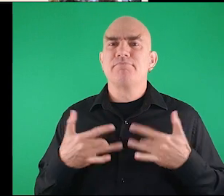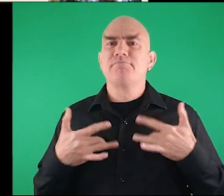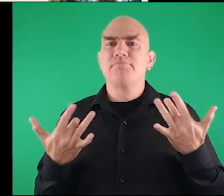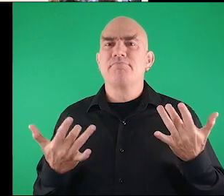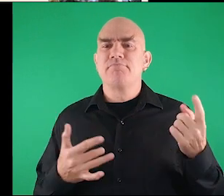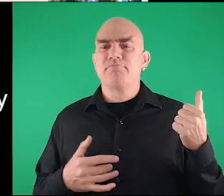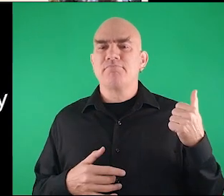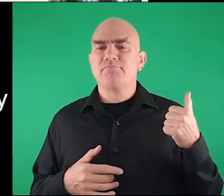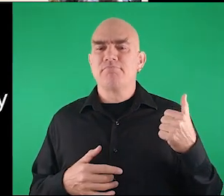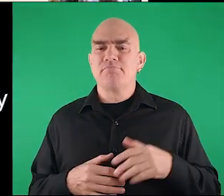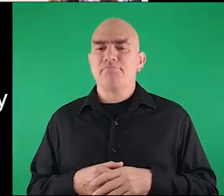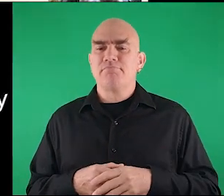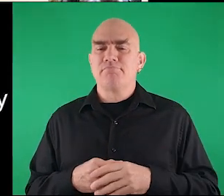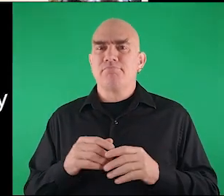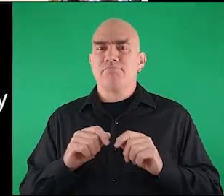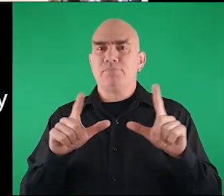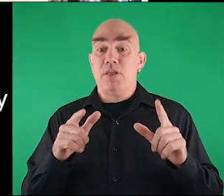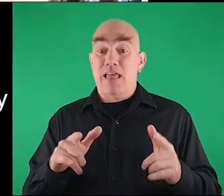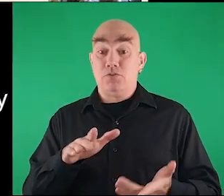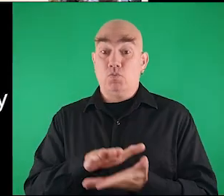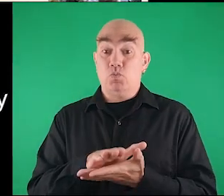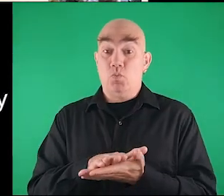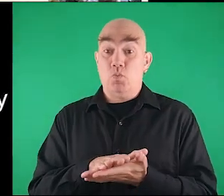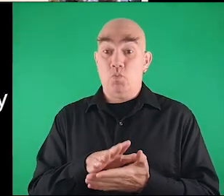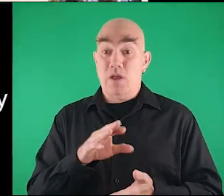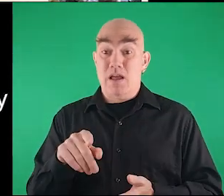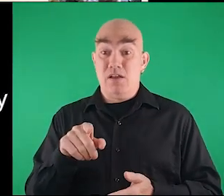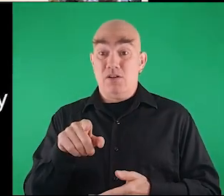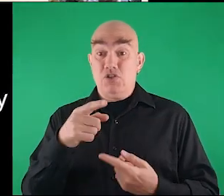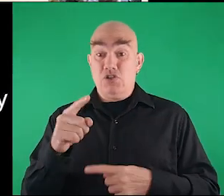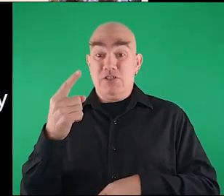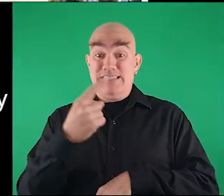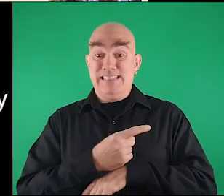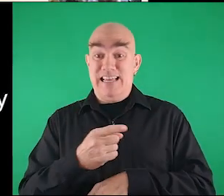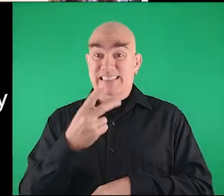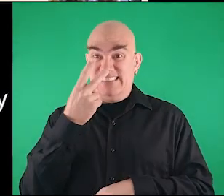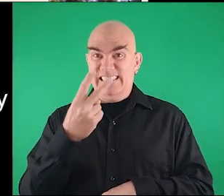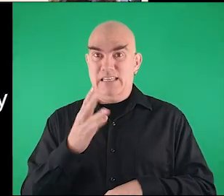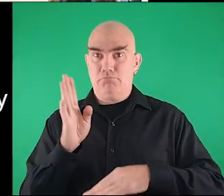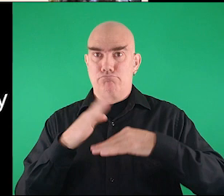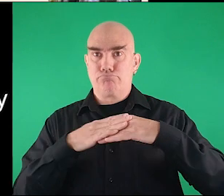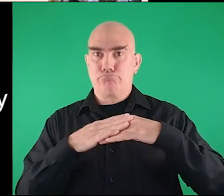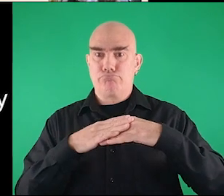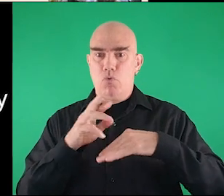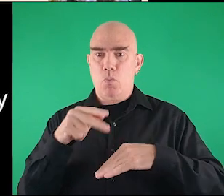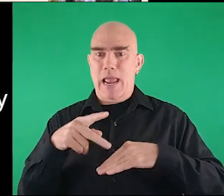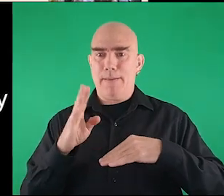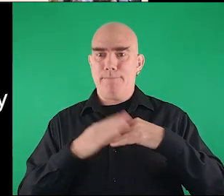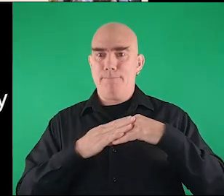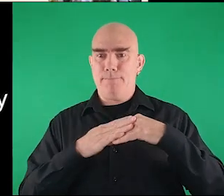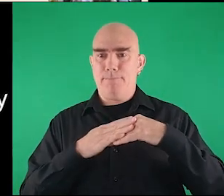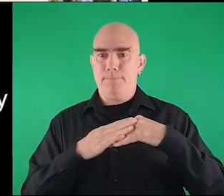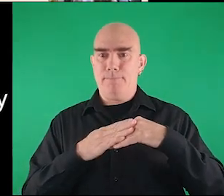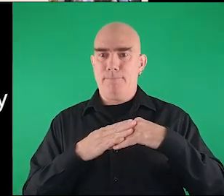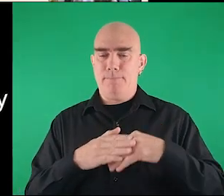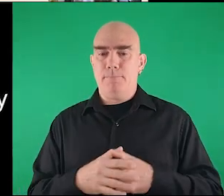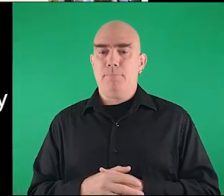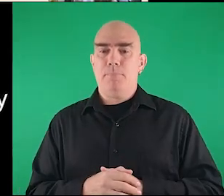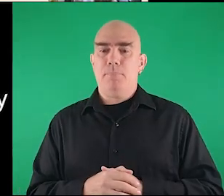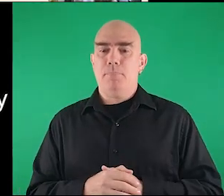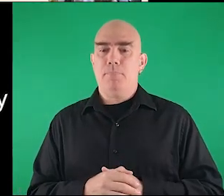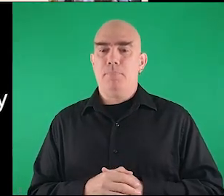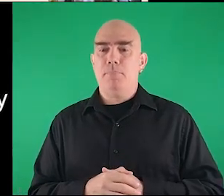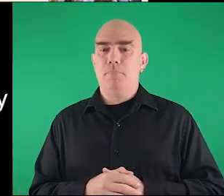on here that is um there is a school and they put